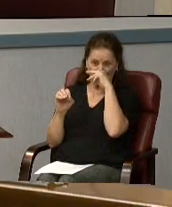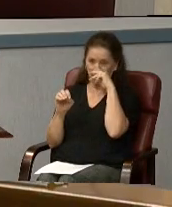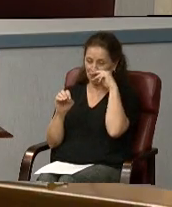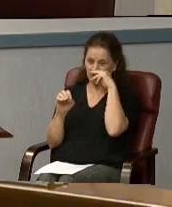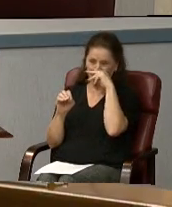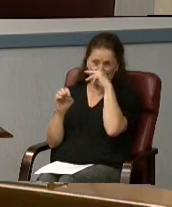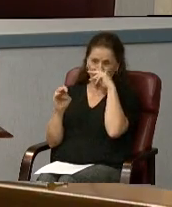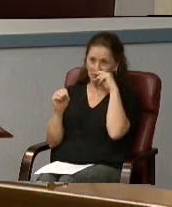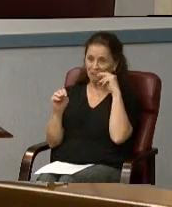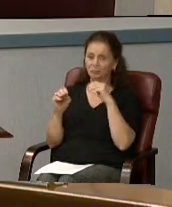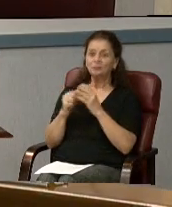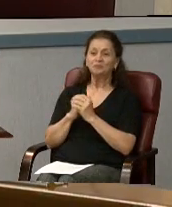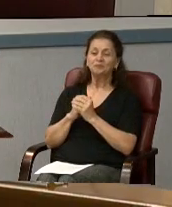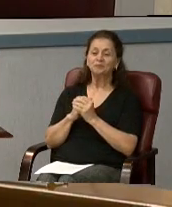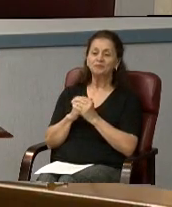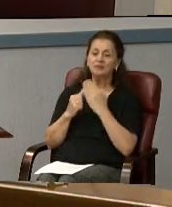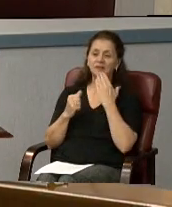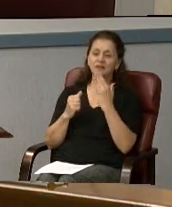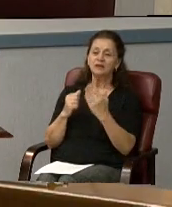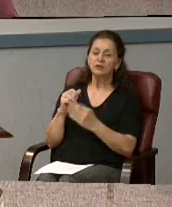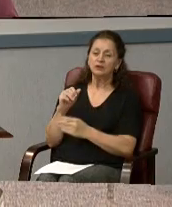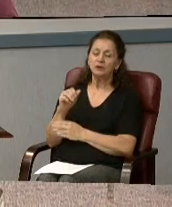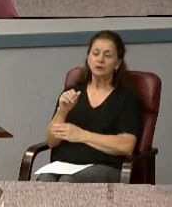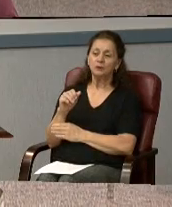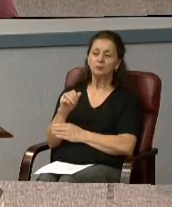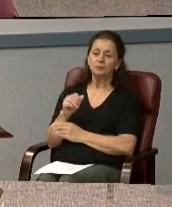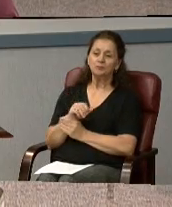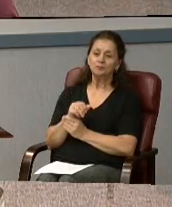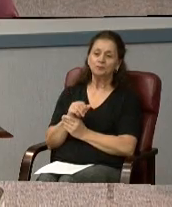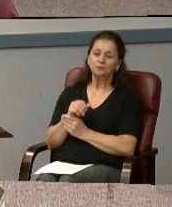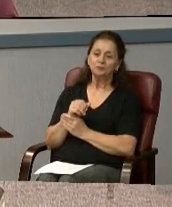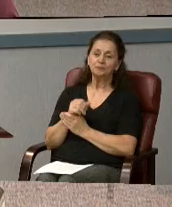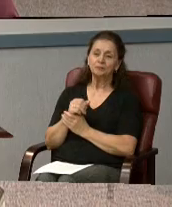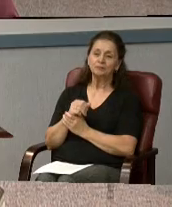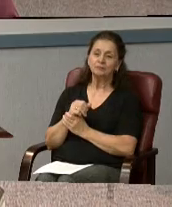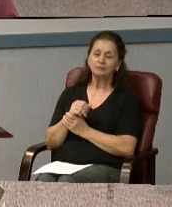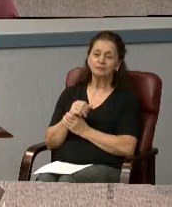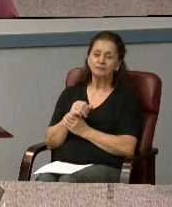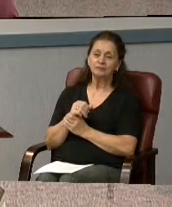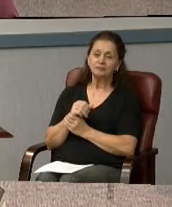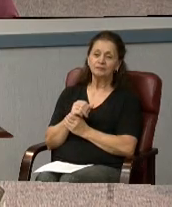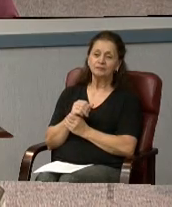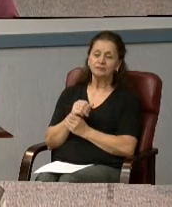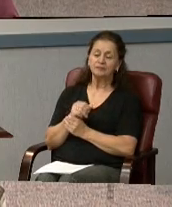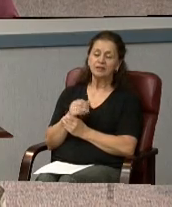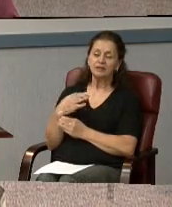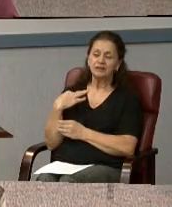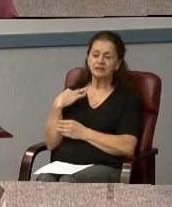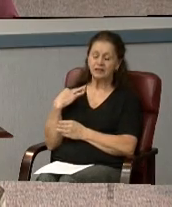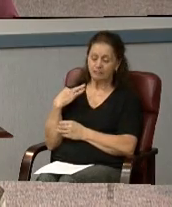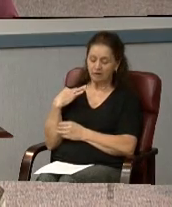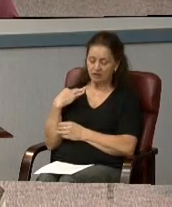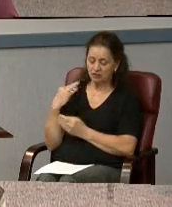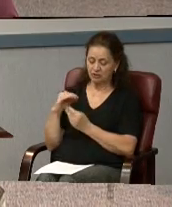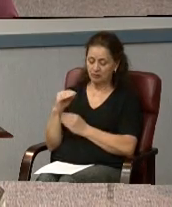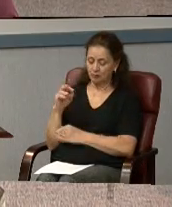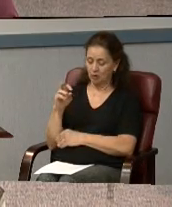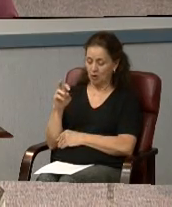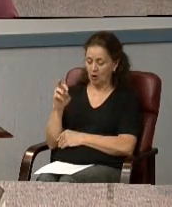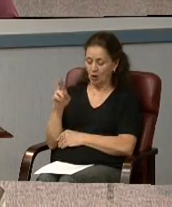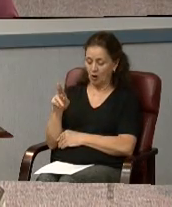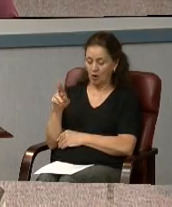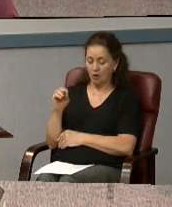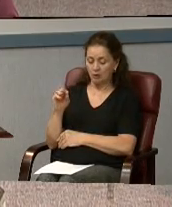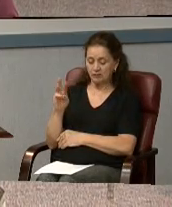Mr. Brendel. Thank you, Madam President and members of the Council. Revitalization Overlay Application Number R06-01